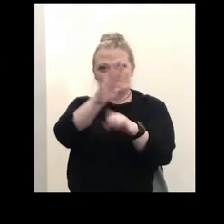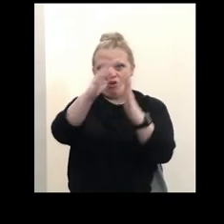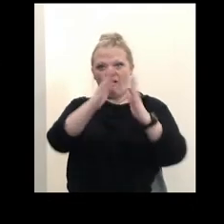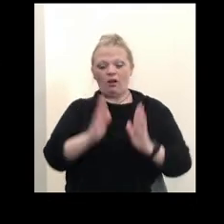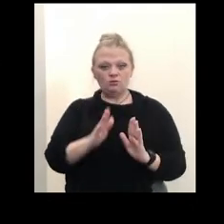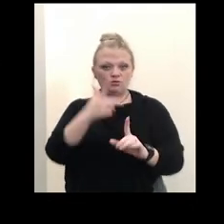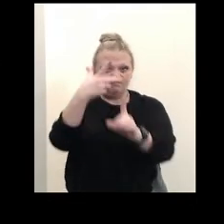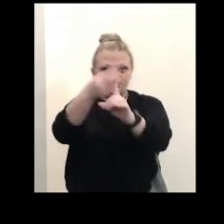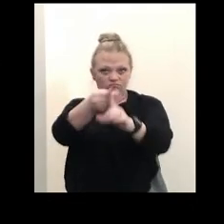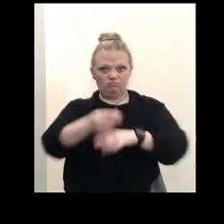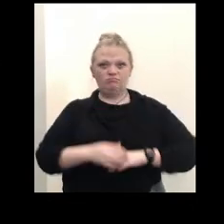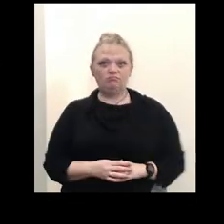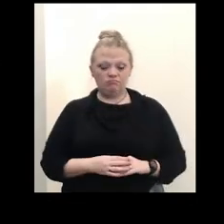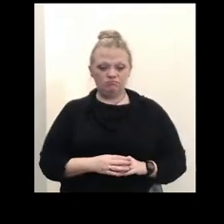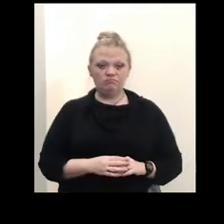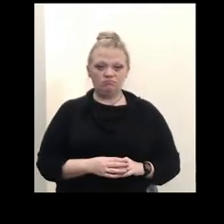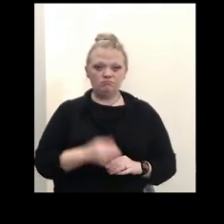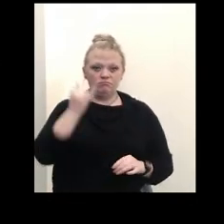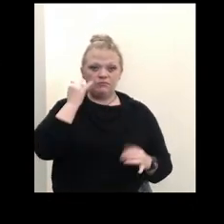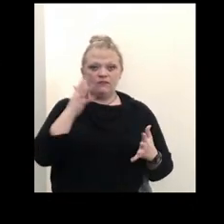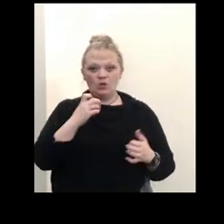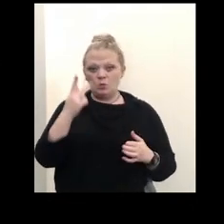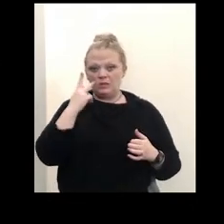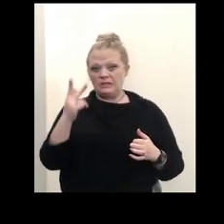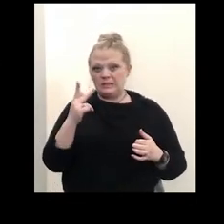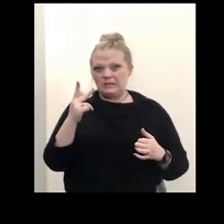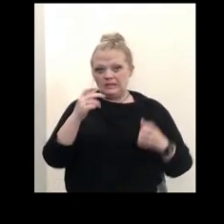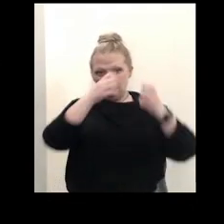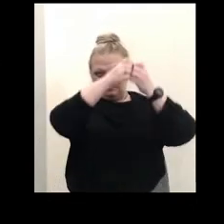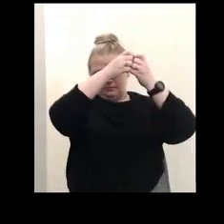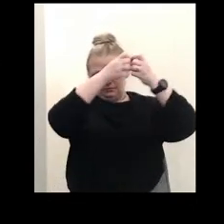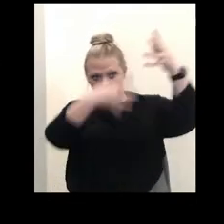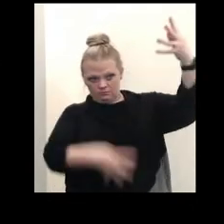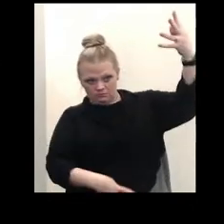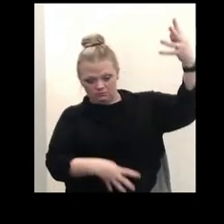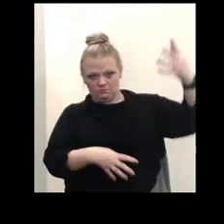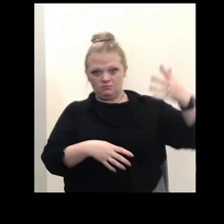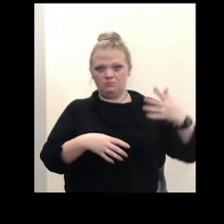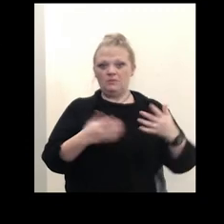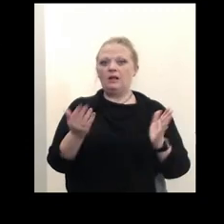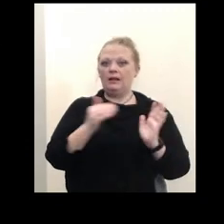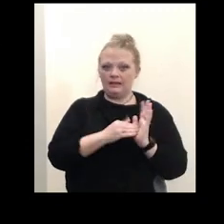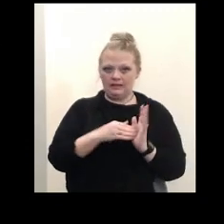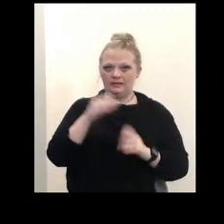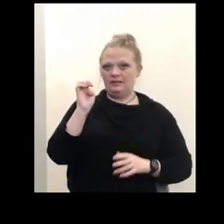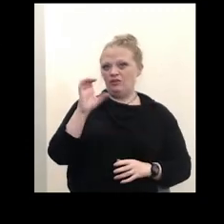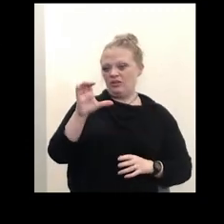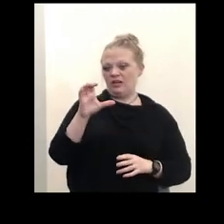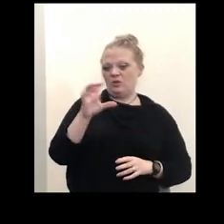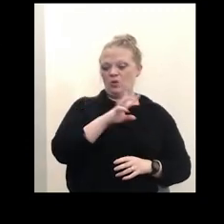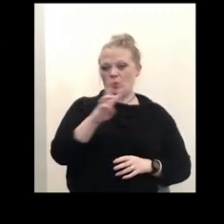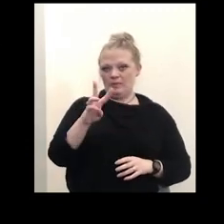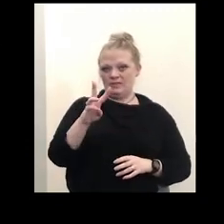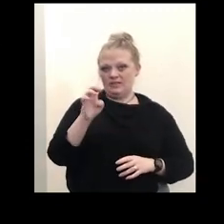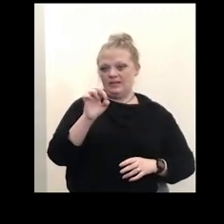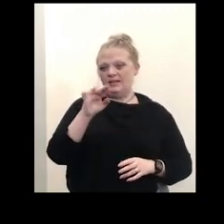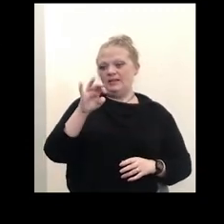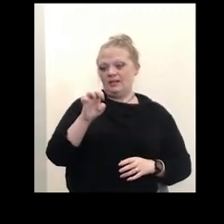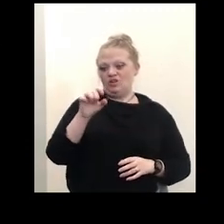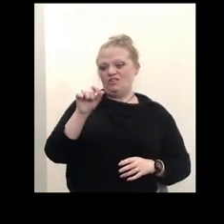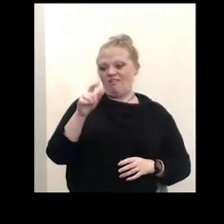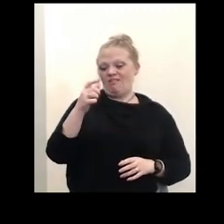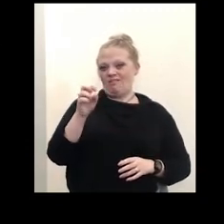vaccine. If you want to see where all our sites are you can go to again to our Erie County website at erie.gov slash